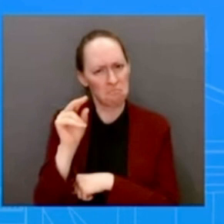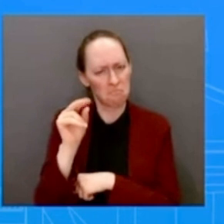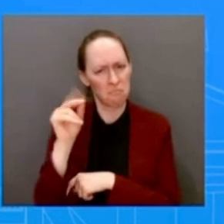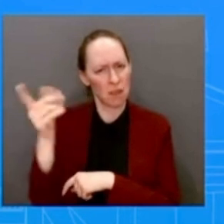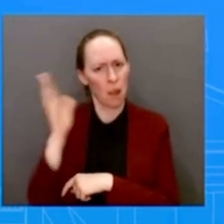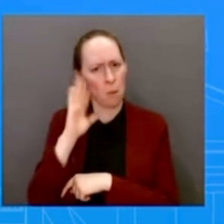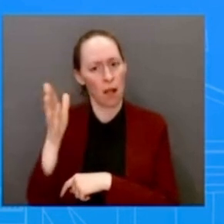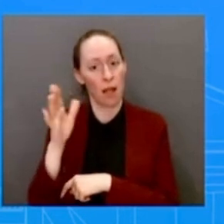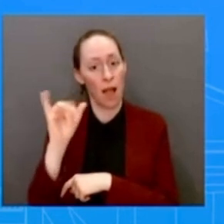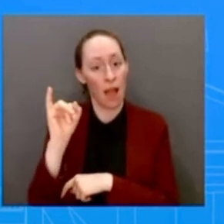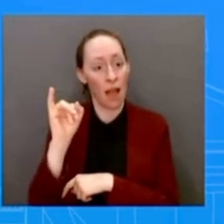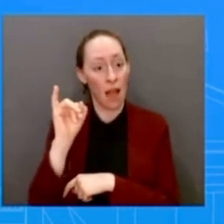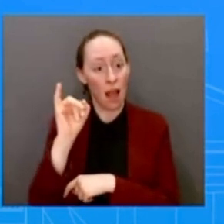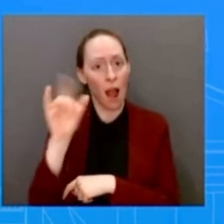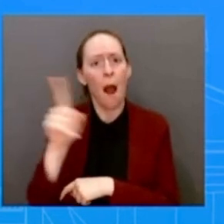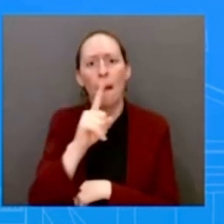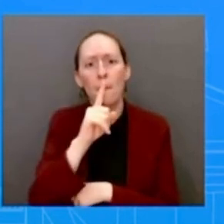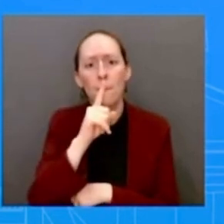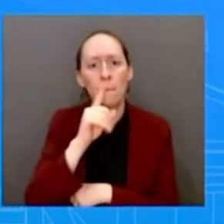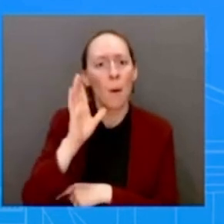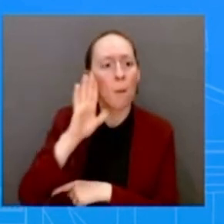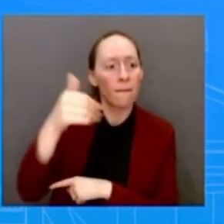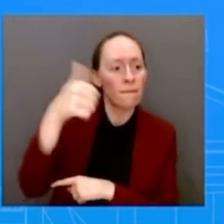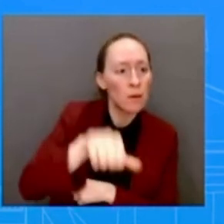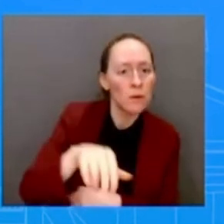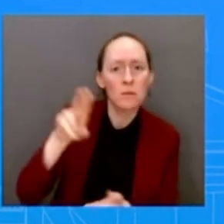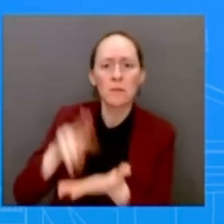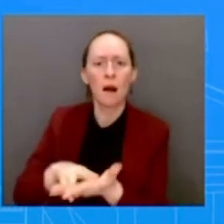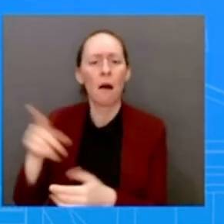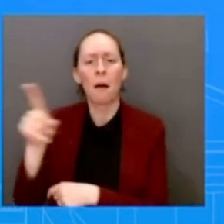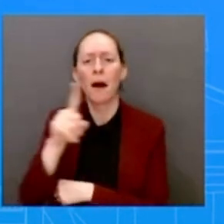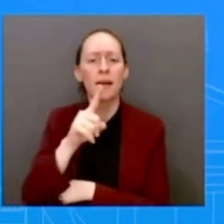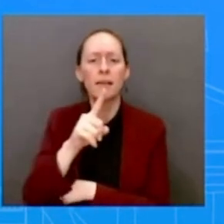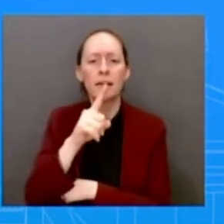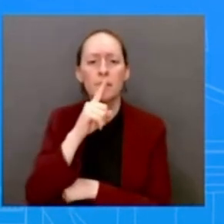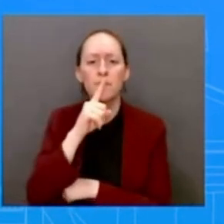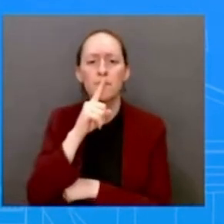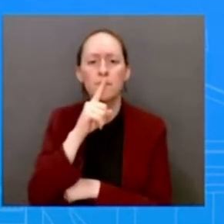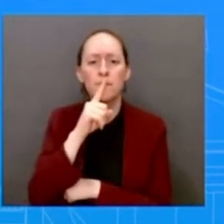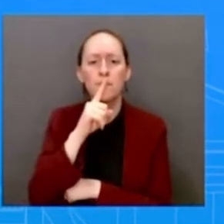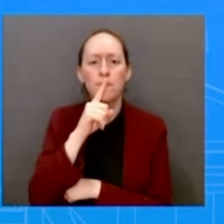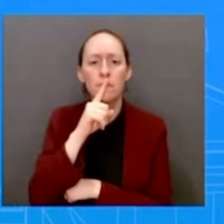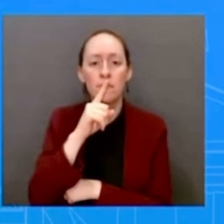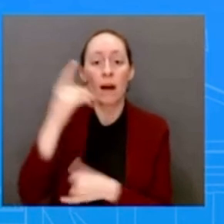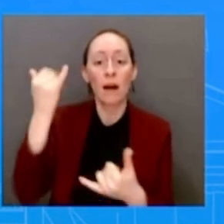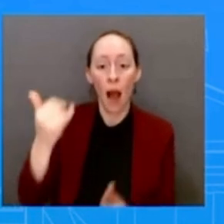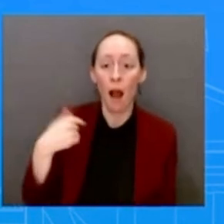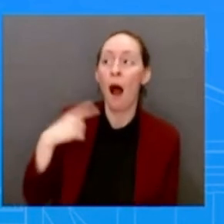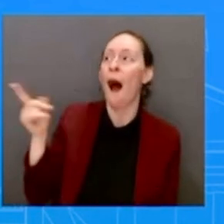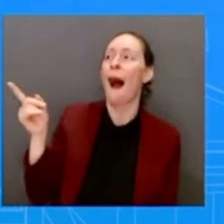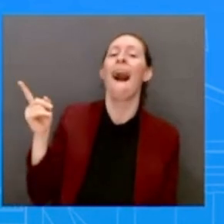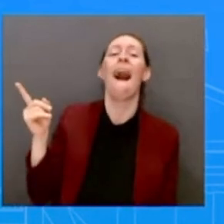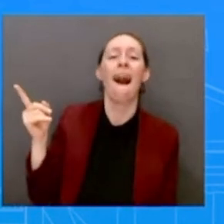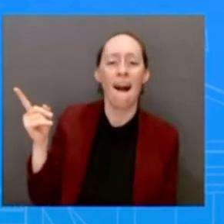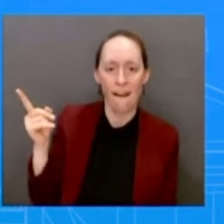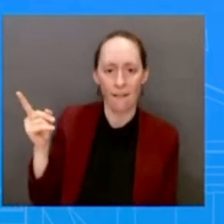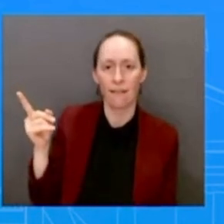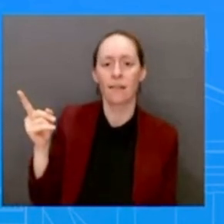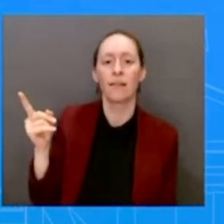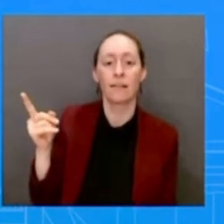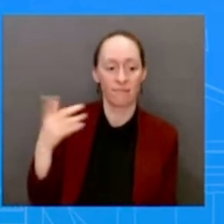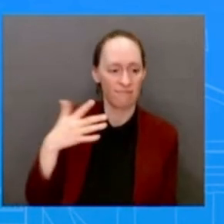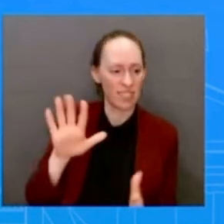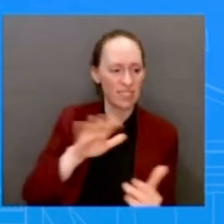know that it's going to come to his desk, we're communicating that very clearly. The president communicated that with all of you yesterday.